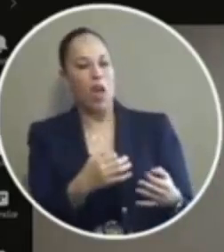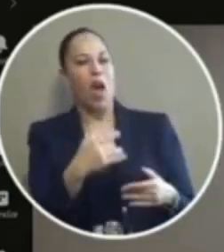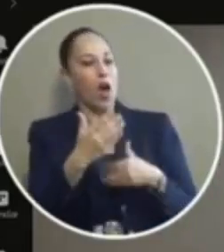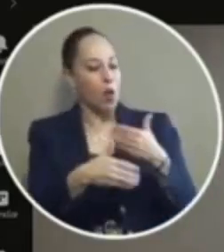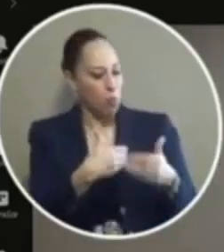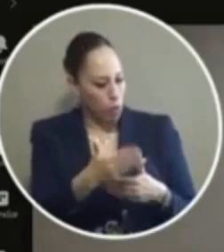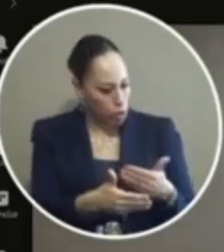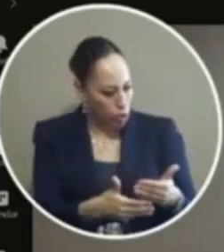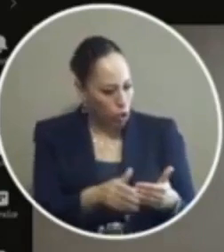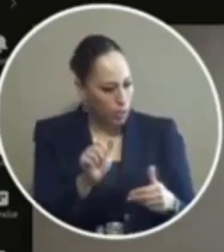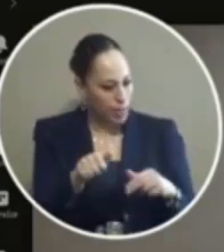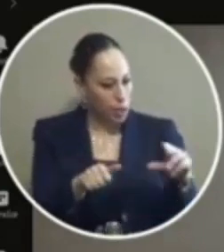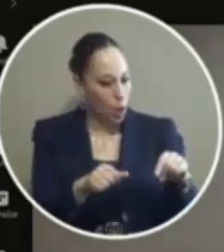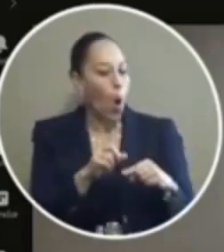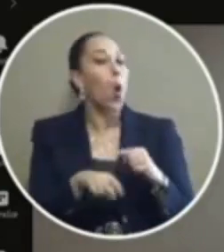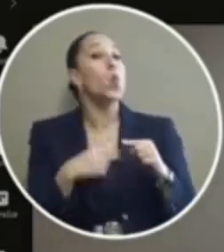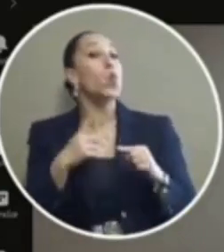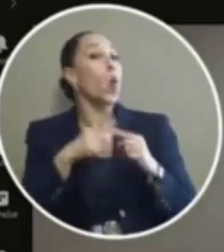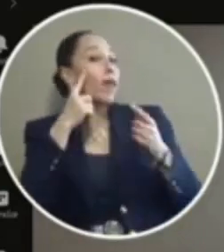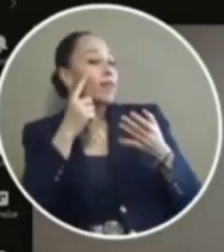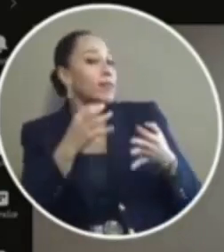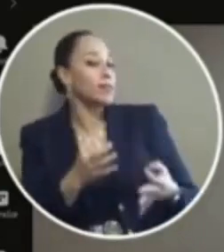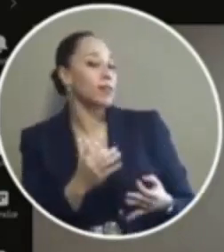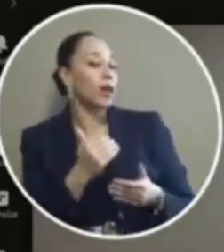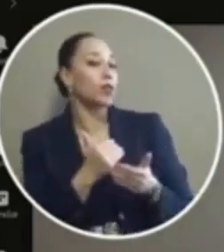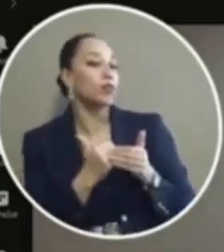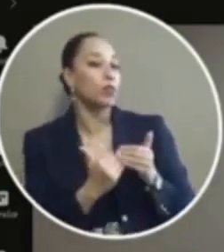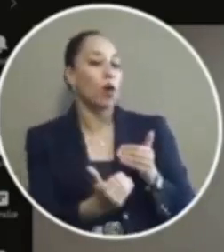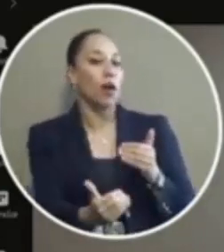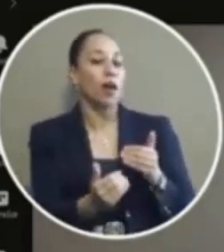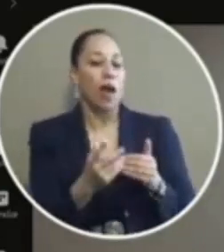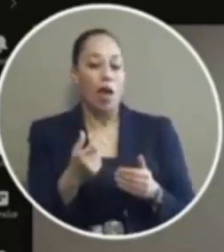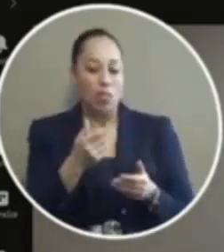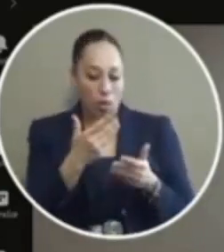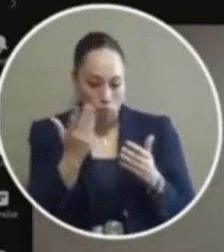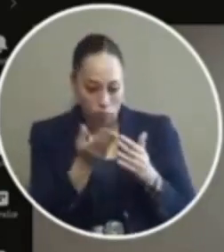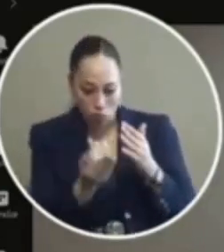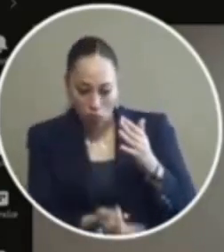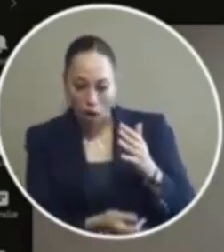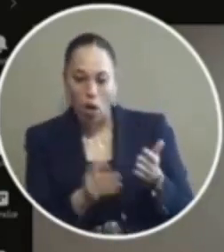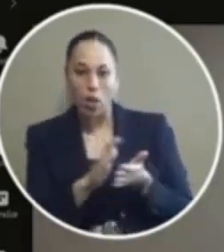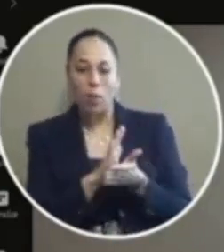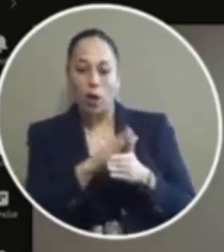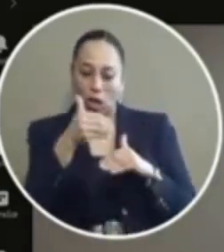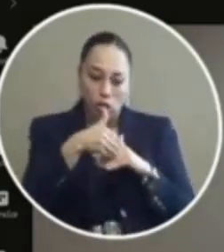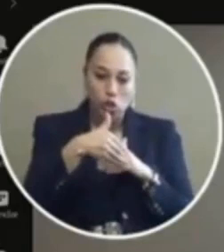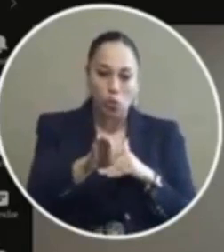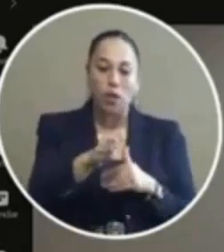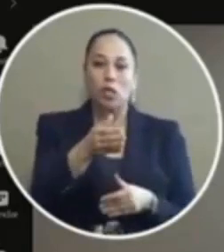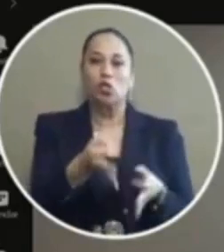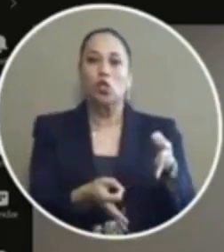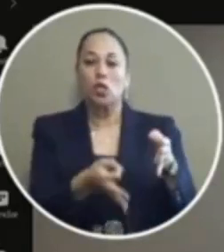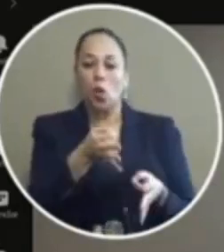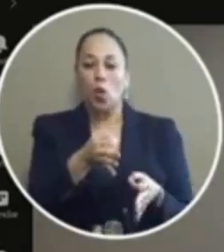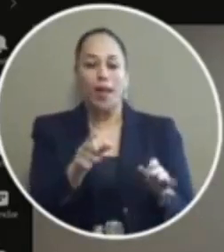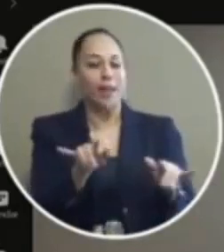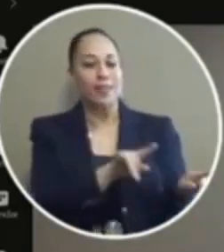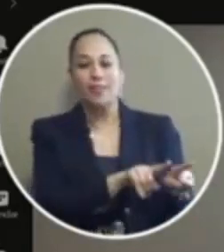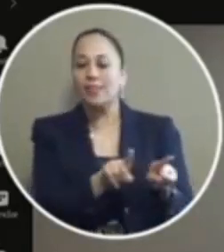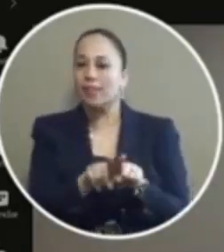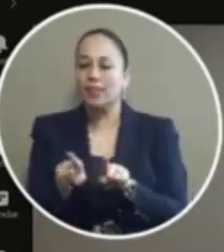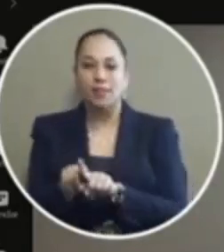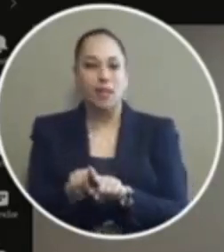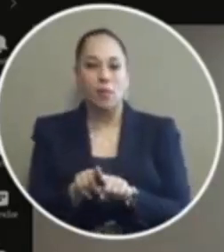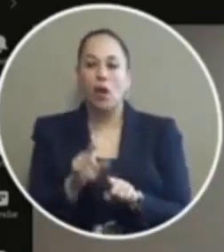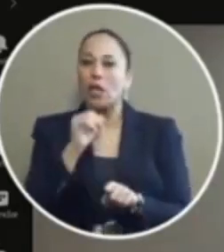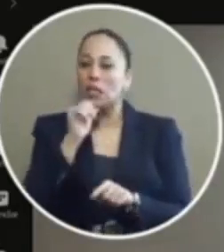prosecute when they decide to prosecute they go ahead and file their paperwork and it gets submitted to the court the same way that gets done